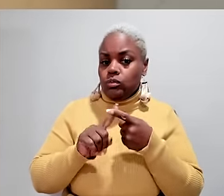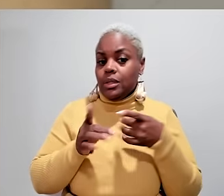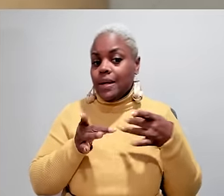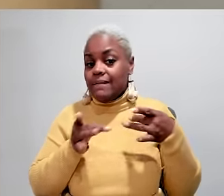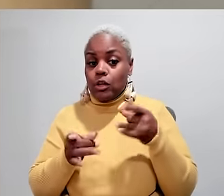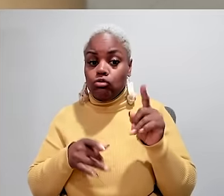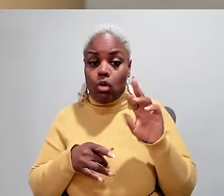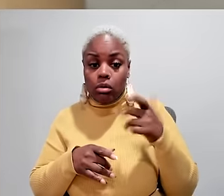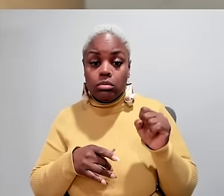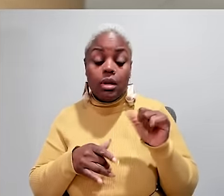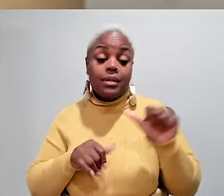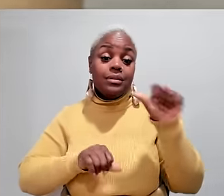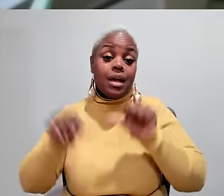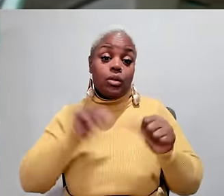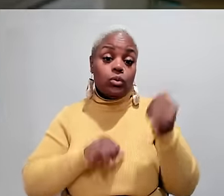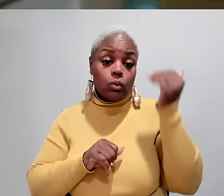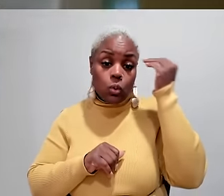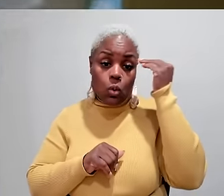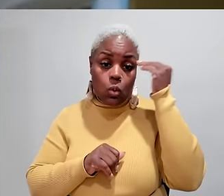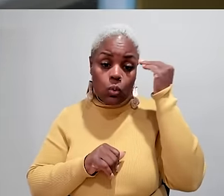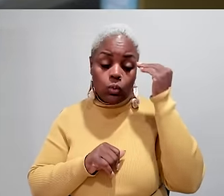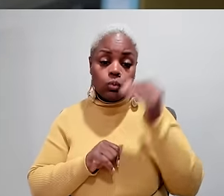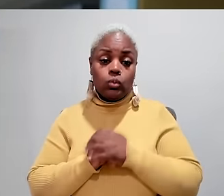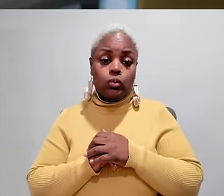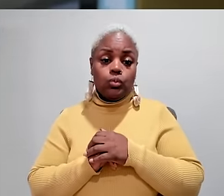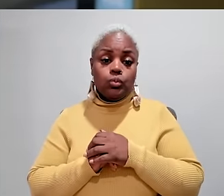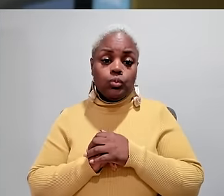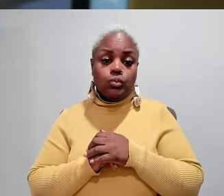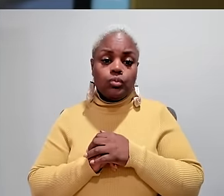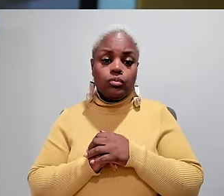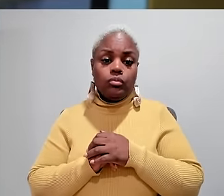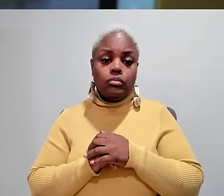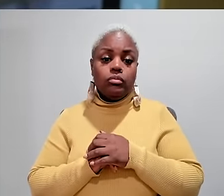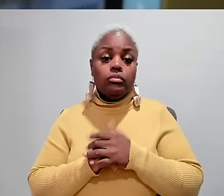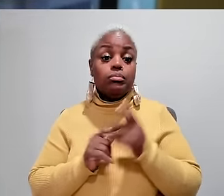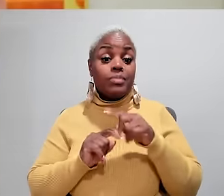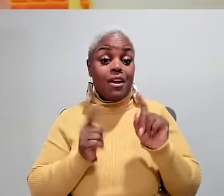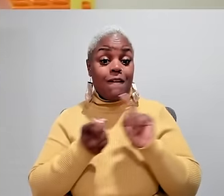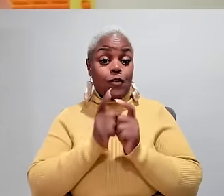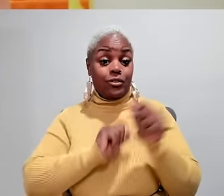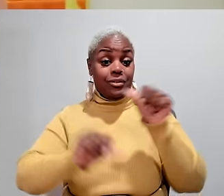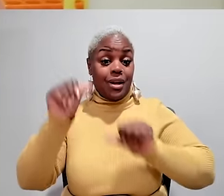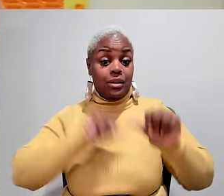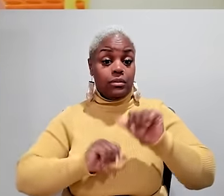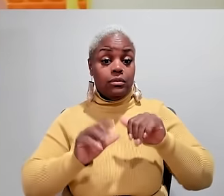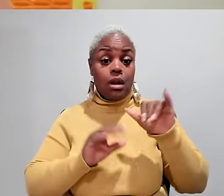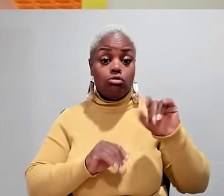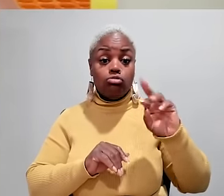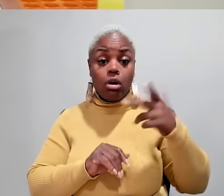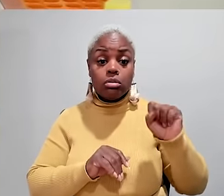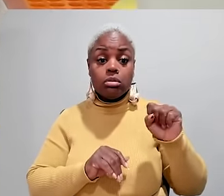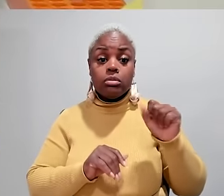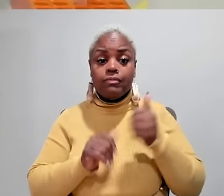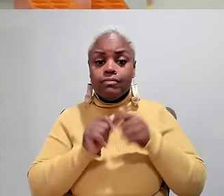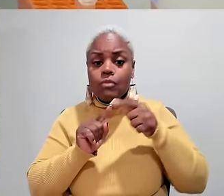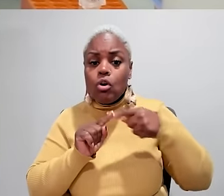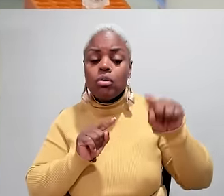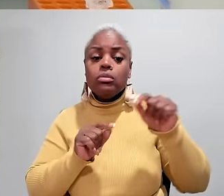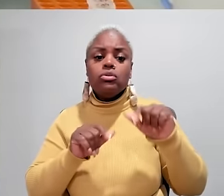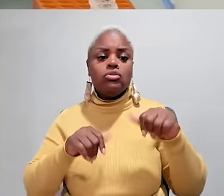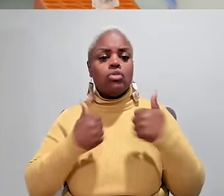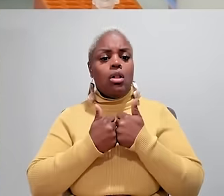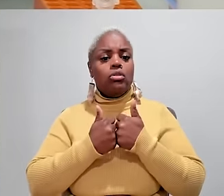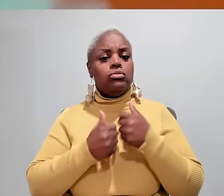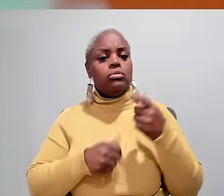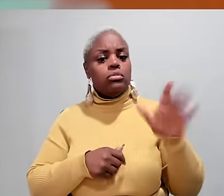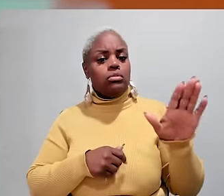converted into a very effective drugs so lots of science known but converting science into drugs is a far greater challenge